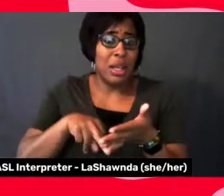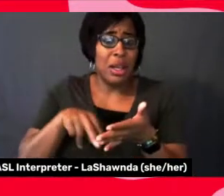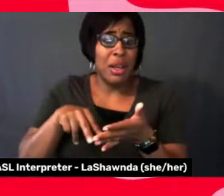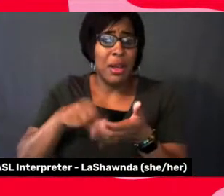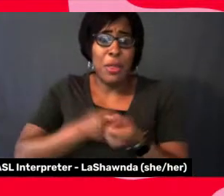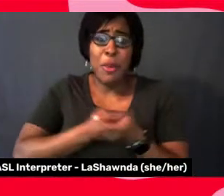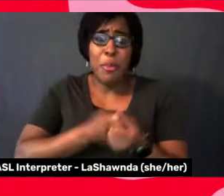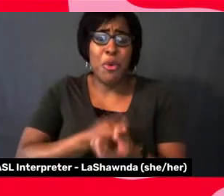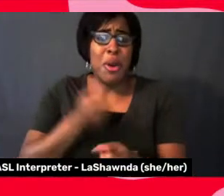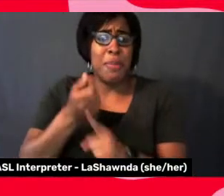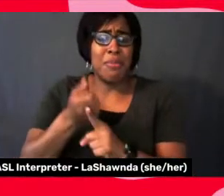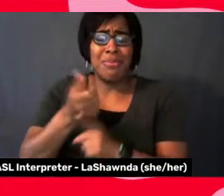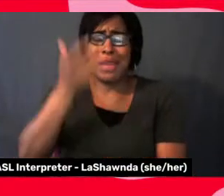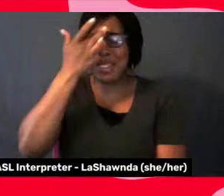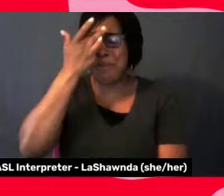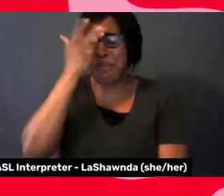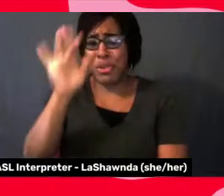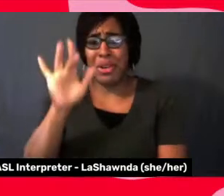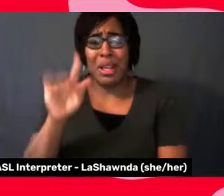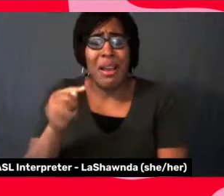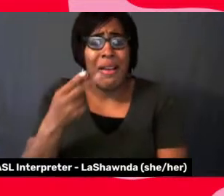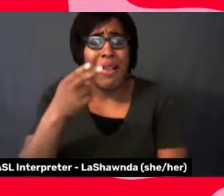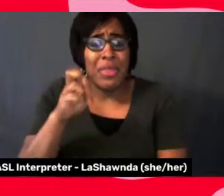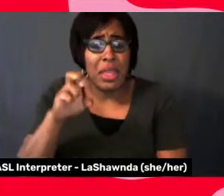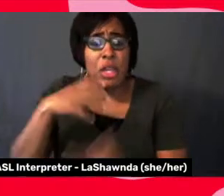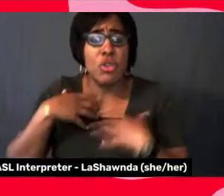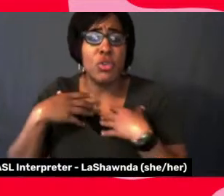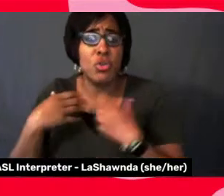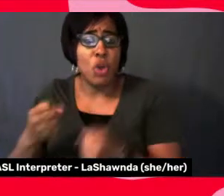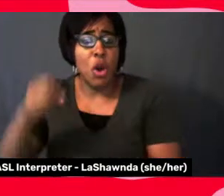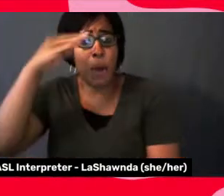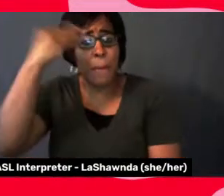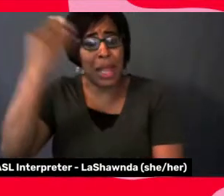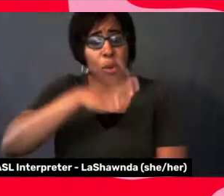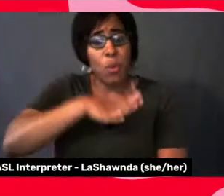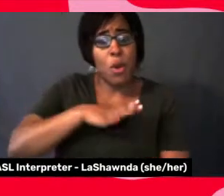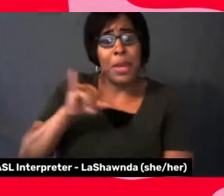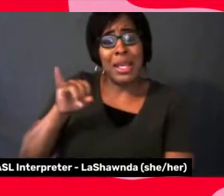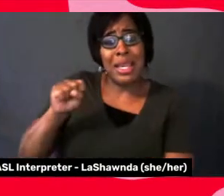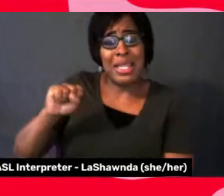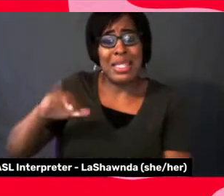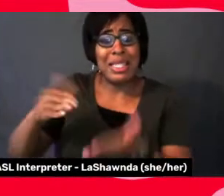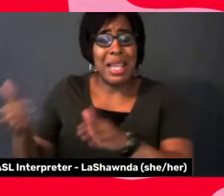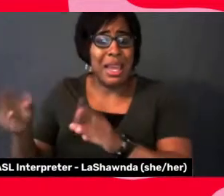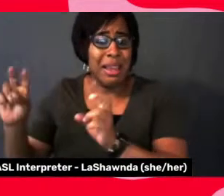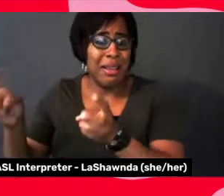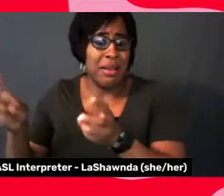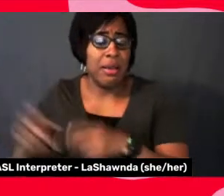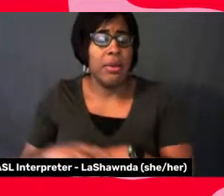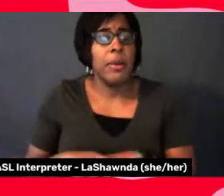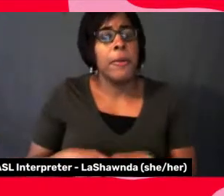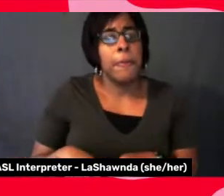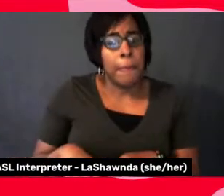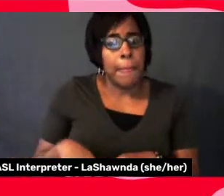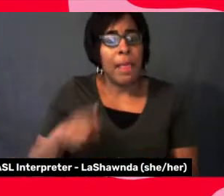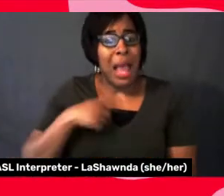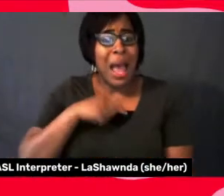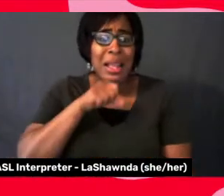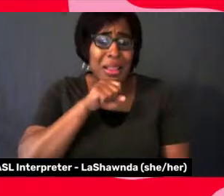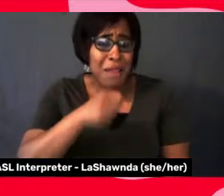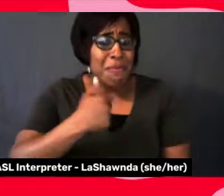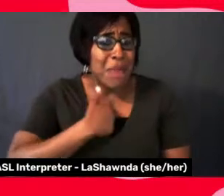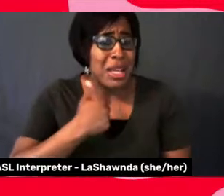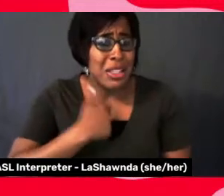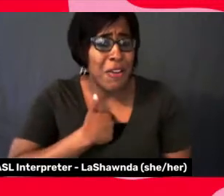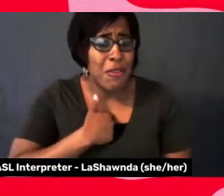uh, thing that's written. A strong black woman is dead. The other thing is that I love being a strong black woman, but every now and then I'd